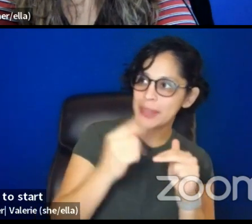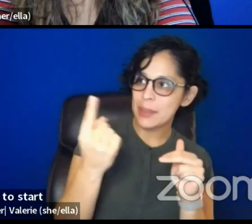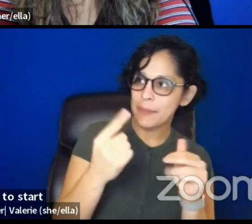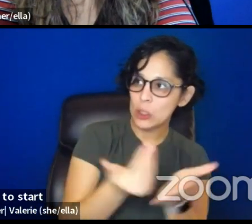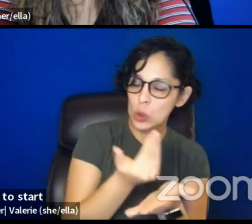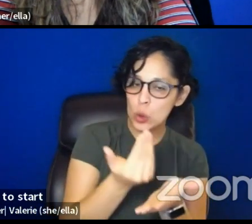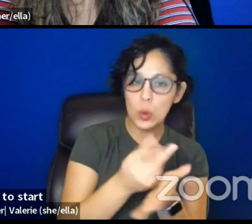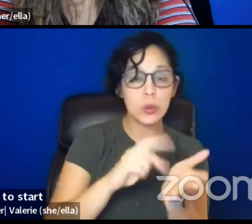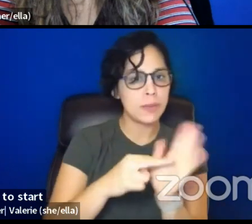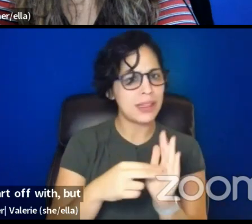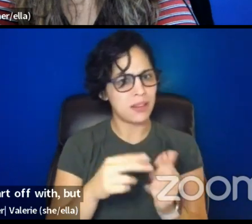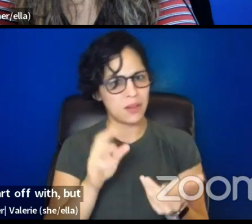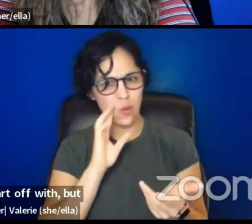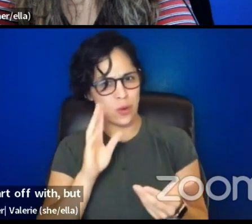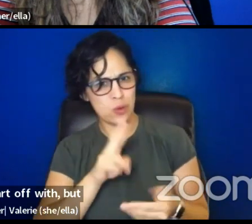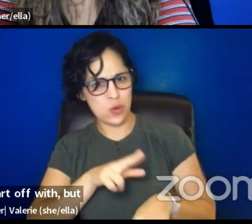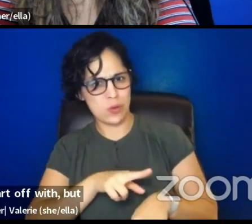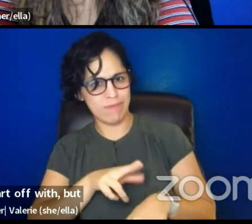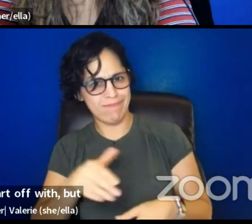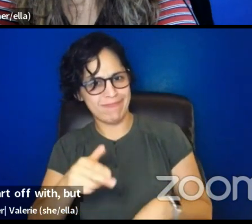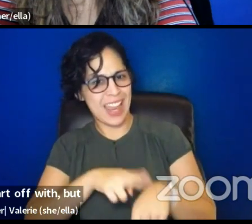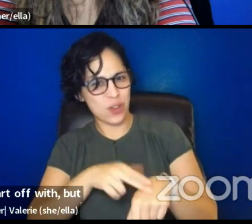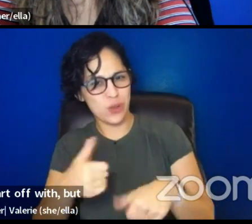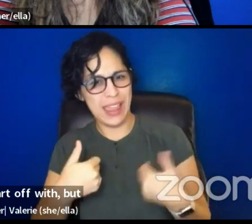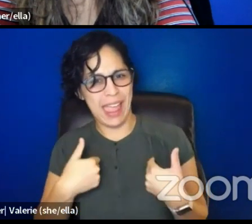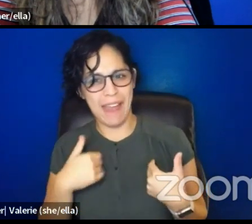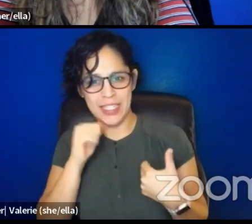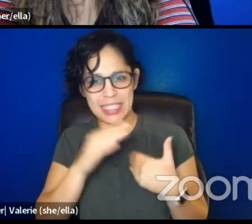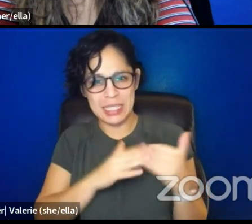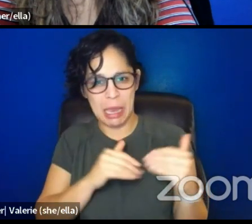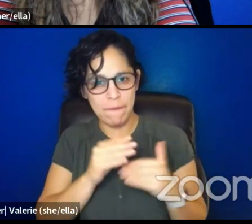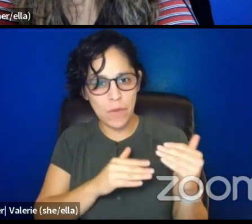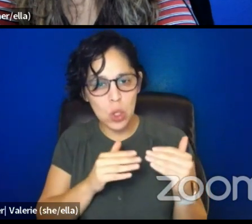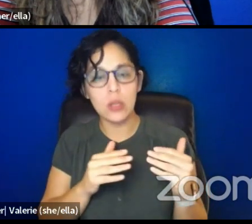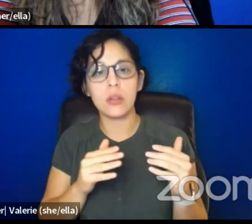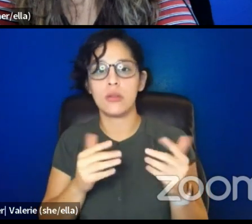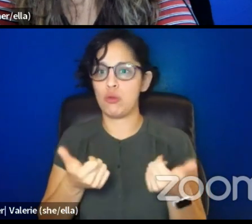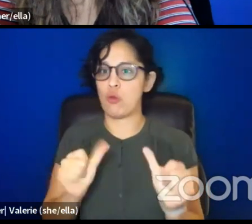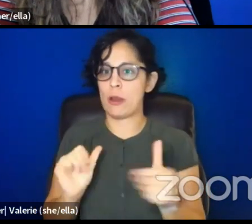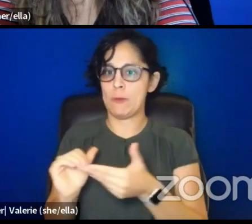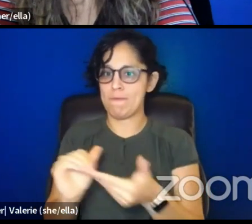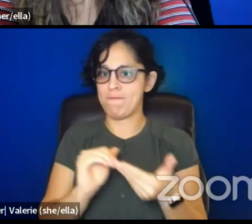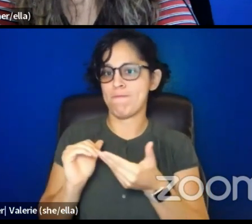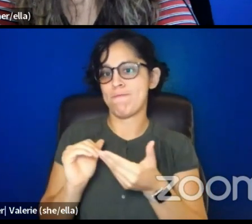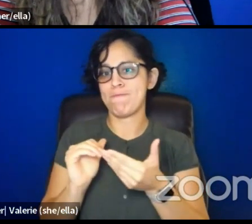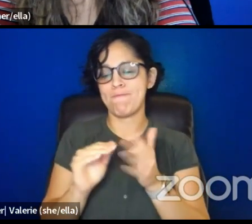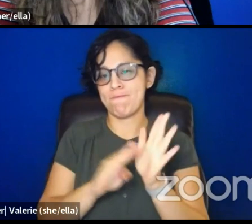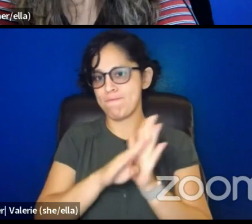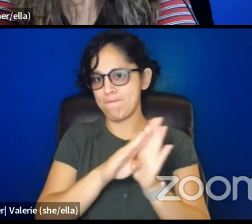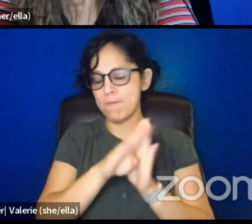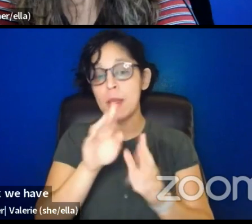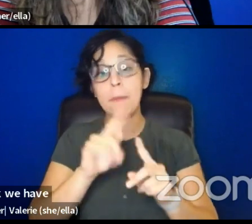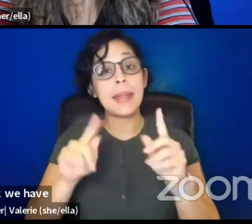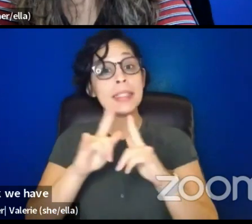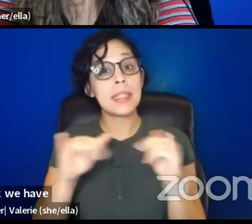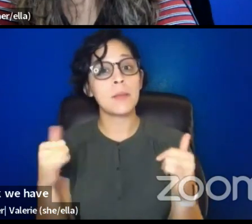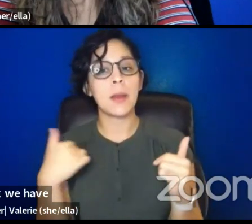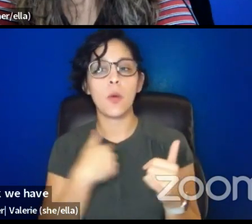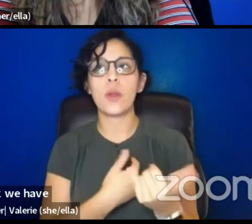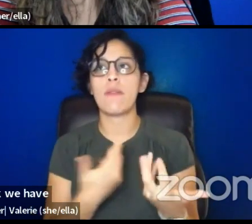Um, but at the same time, there are some things that I think we have adopted that